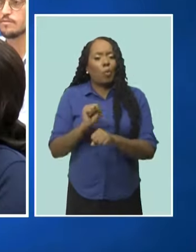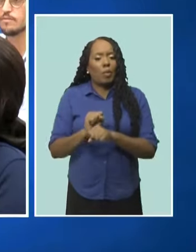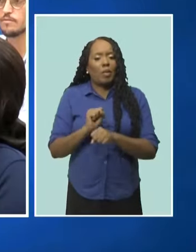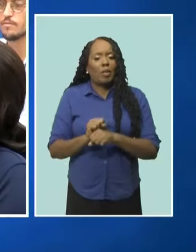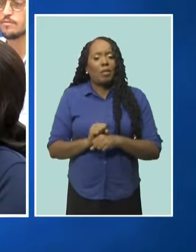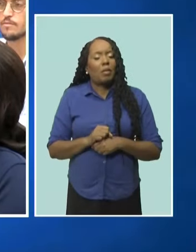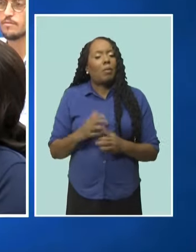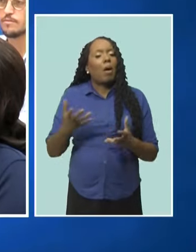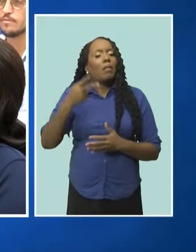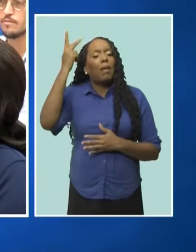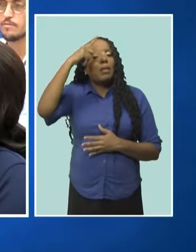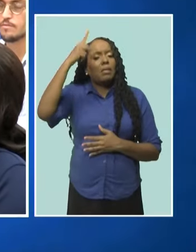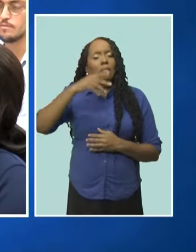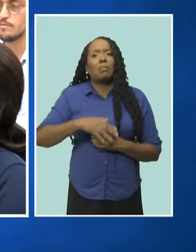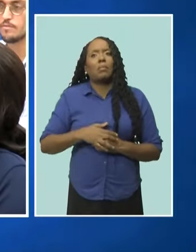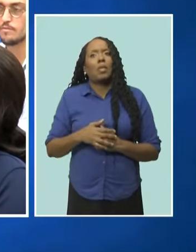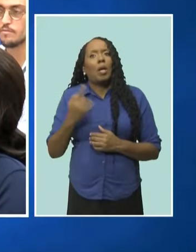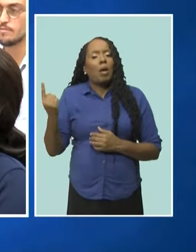is to give back.